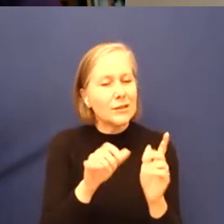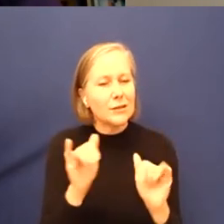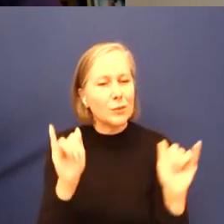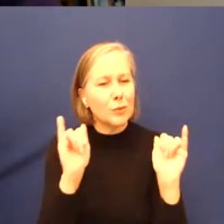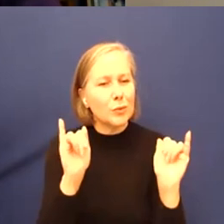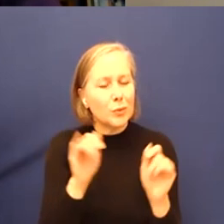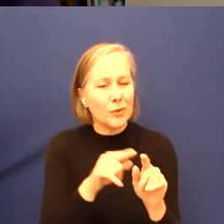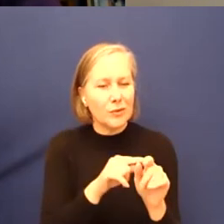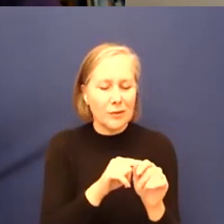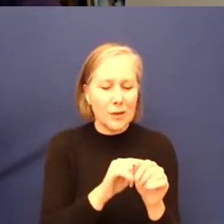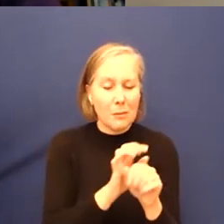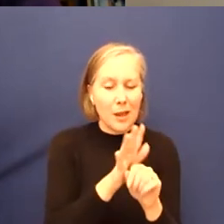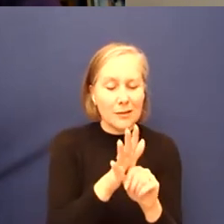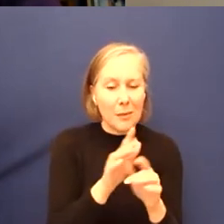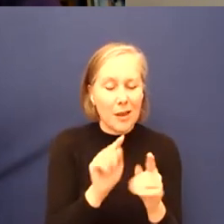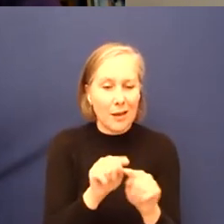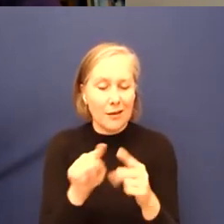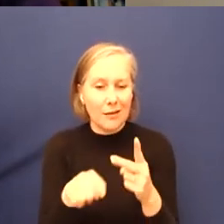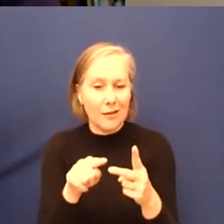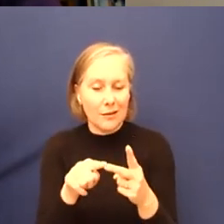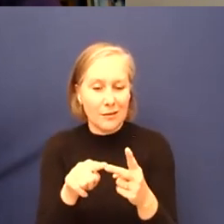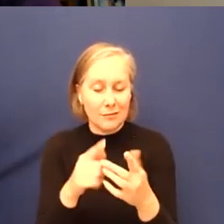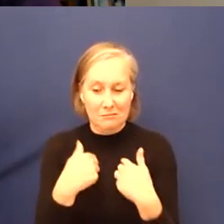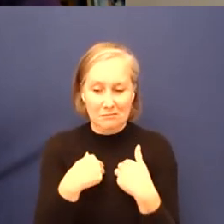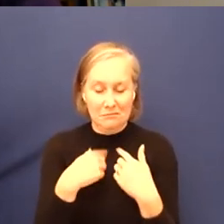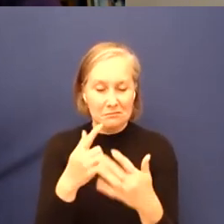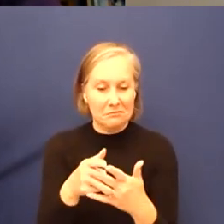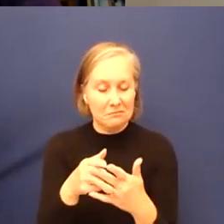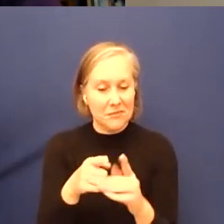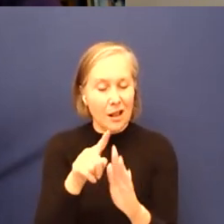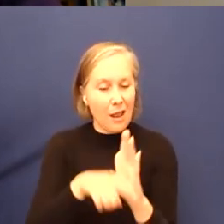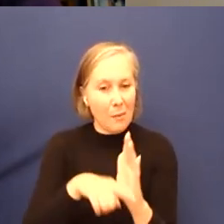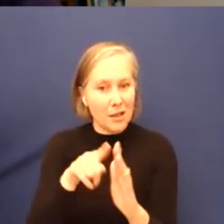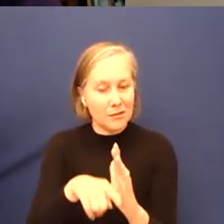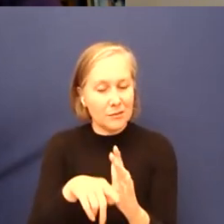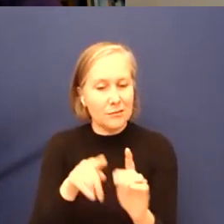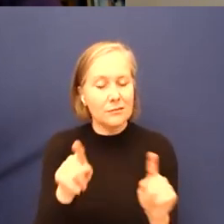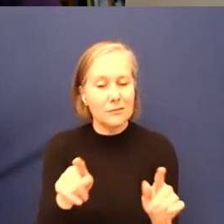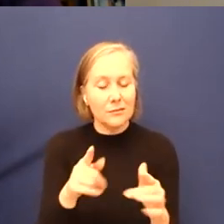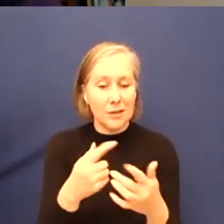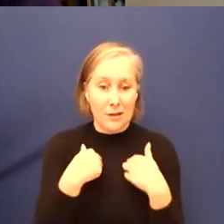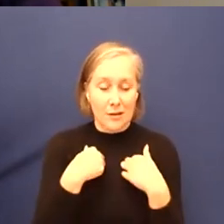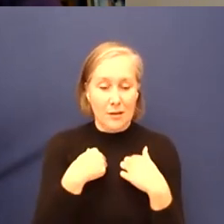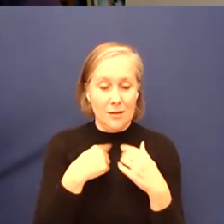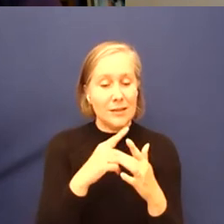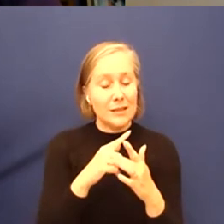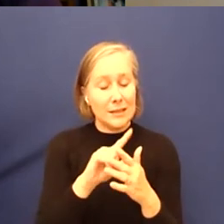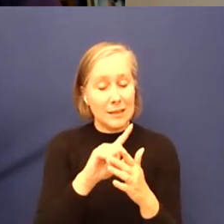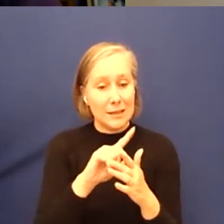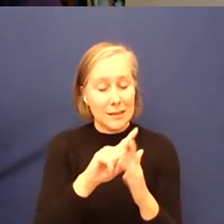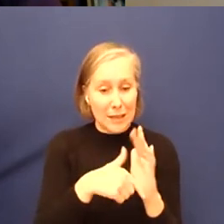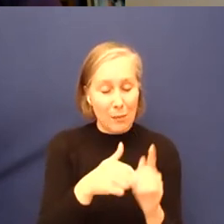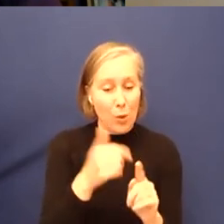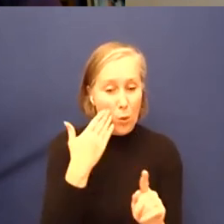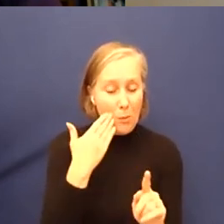and the pandemic. As a disabled woman and also of African descent with